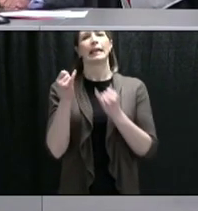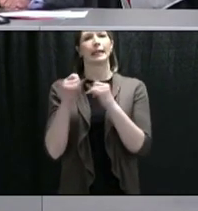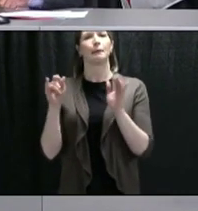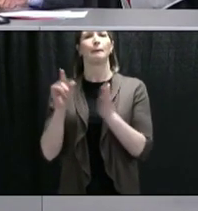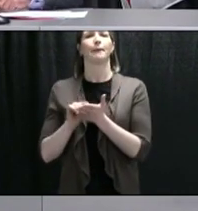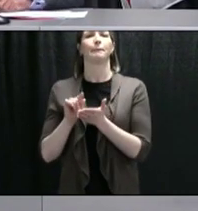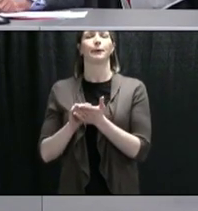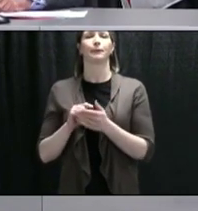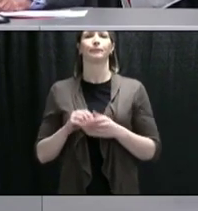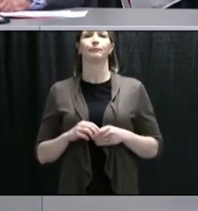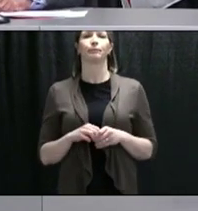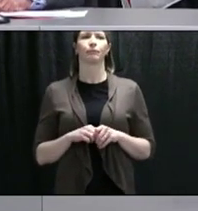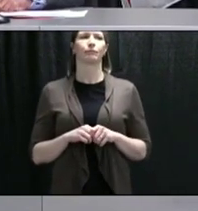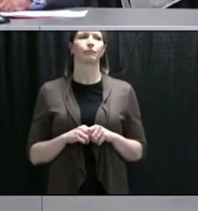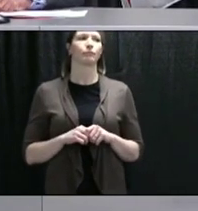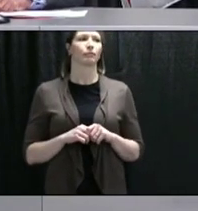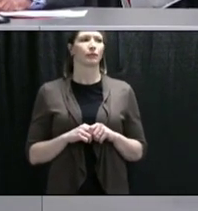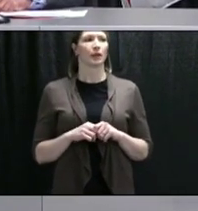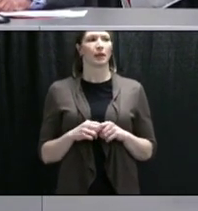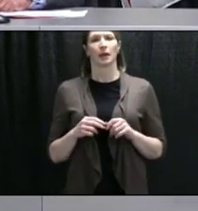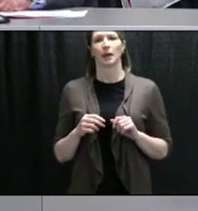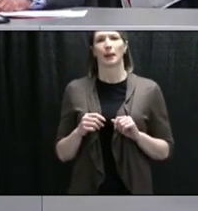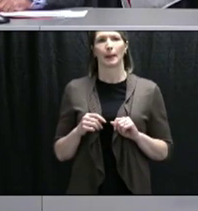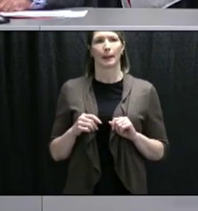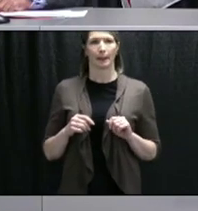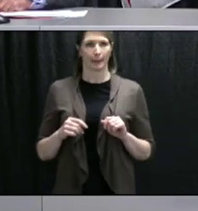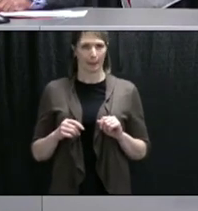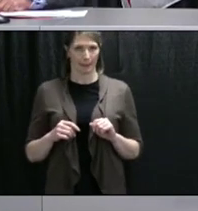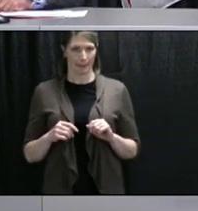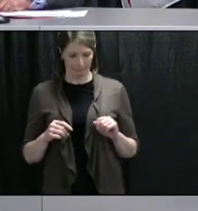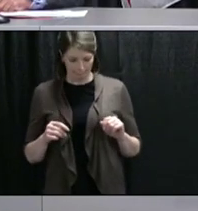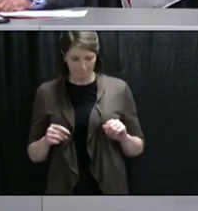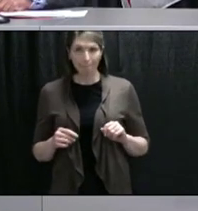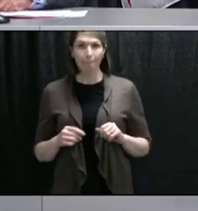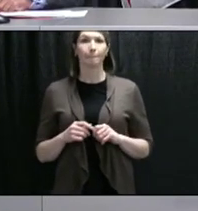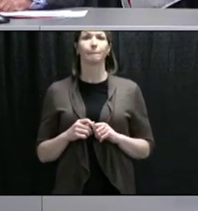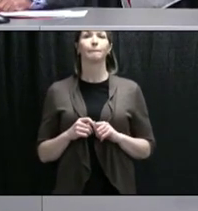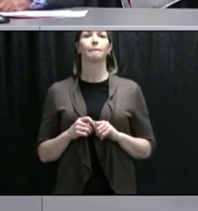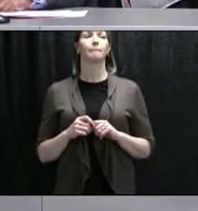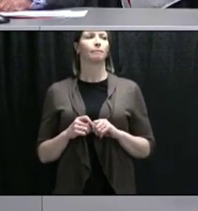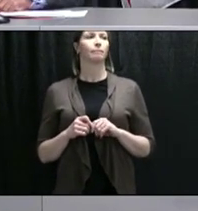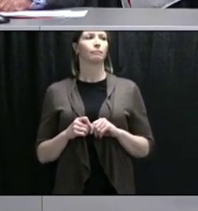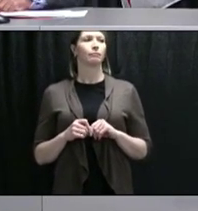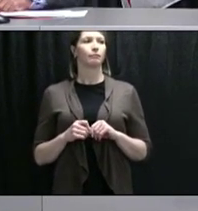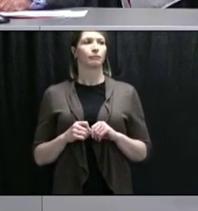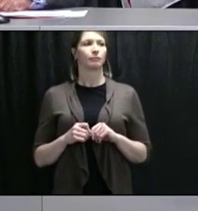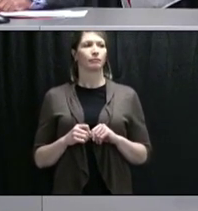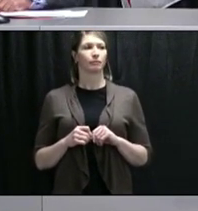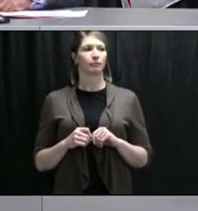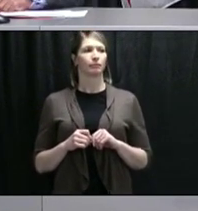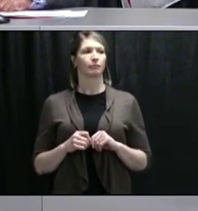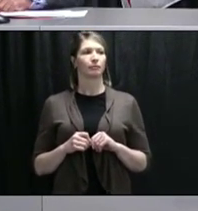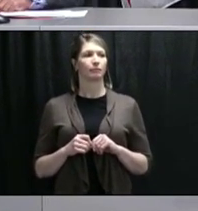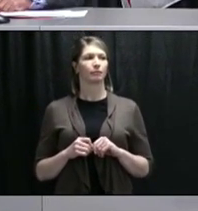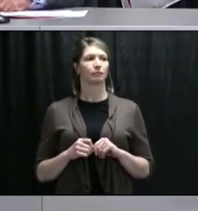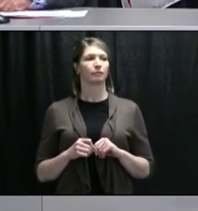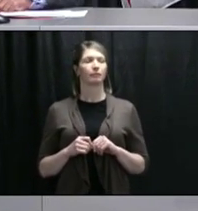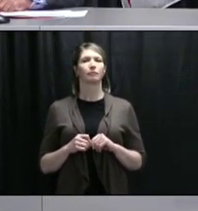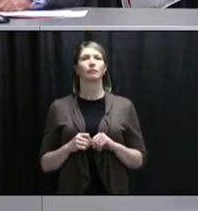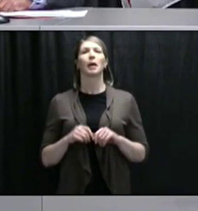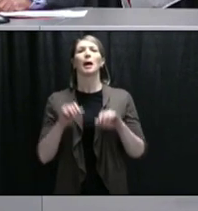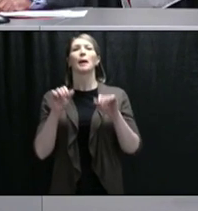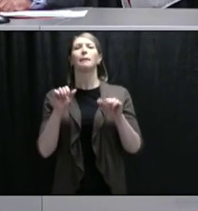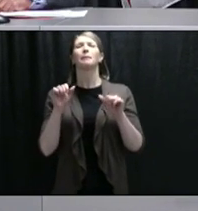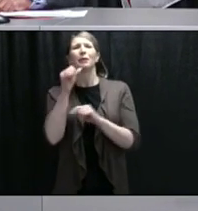I asked this question yesterday, but I was told to direct it to today's panel. But do we have a regional